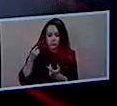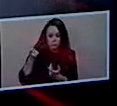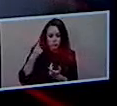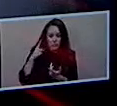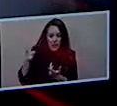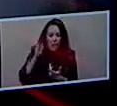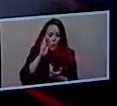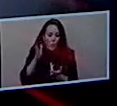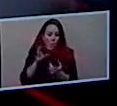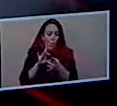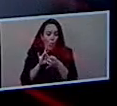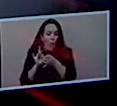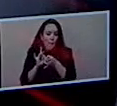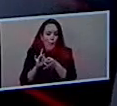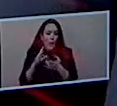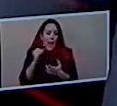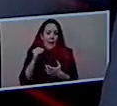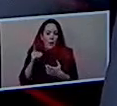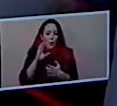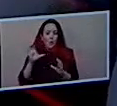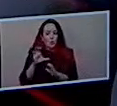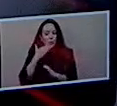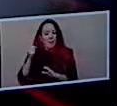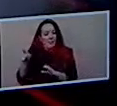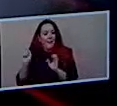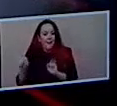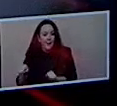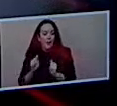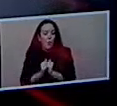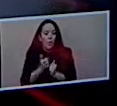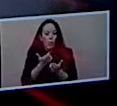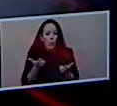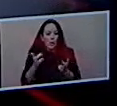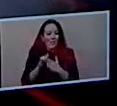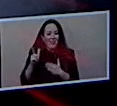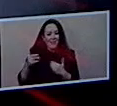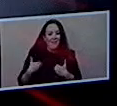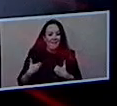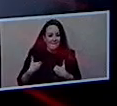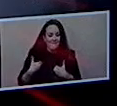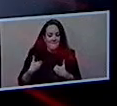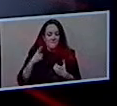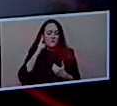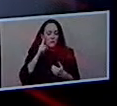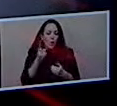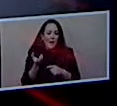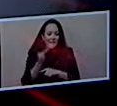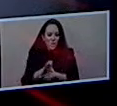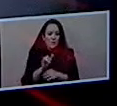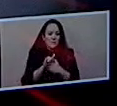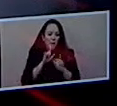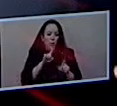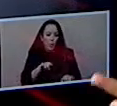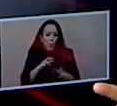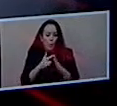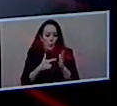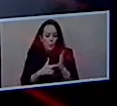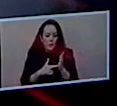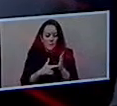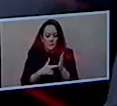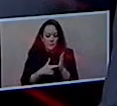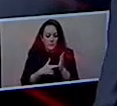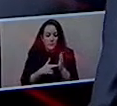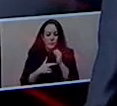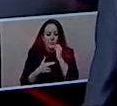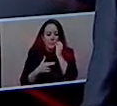app. A lot to unpack. There's some clarification on the mobile morgues. As we reported to you last night, there are 13 mobile morgues right now, not 14. One of